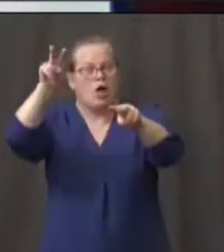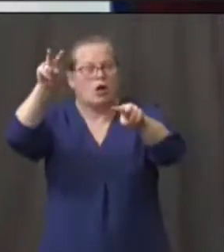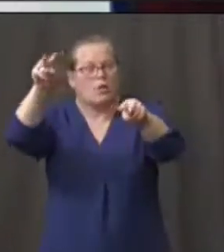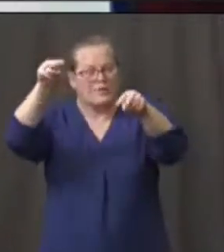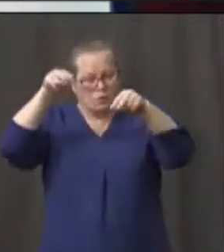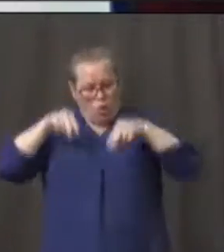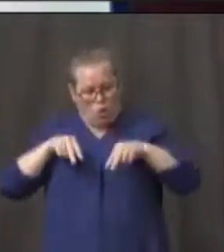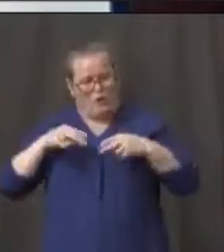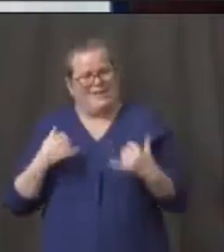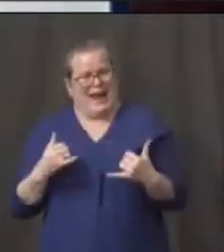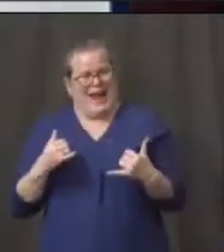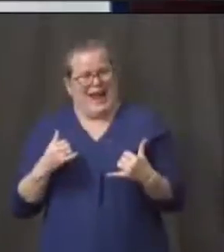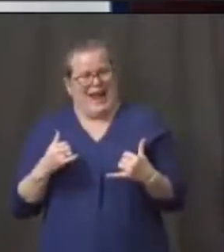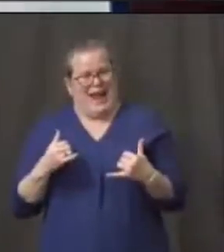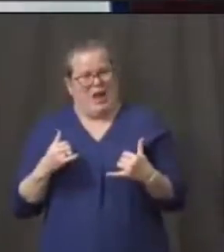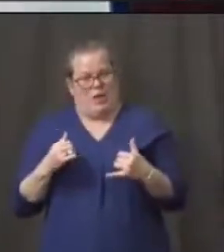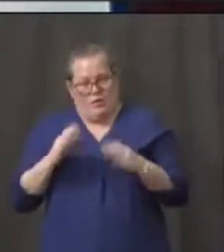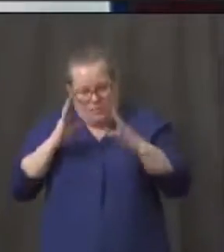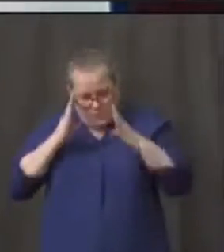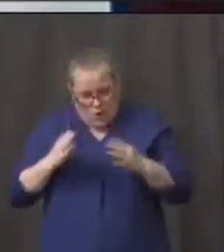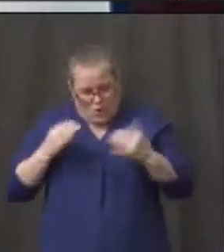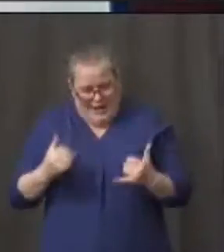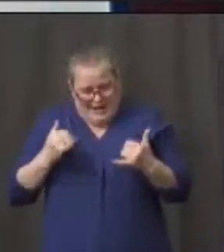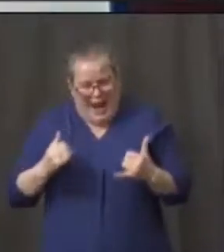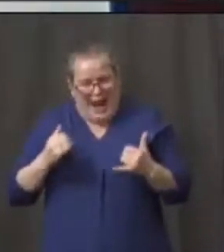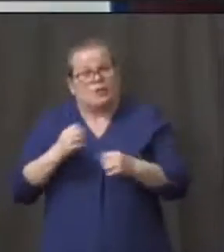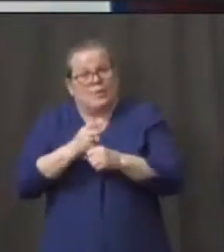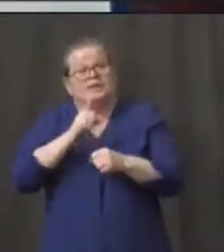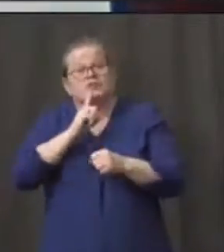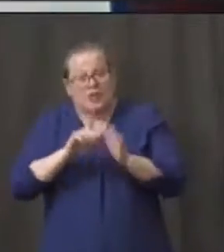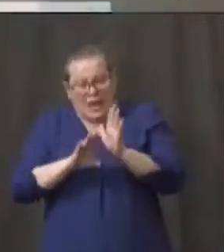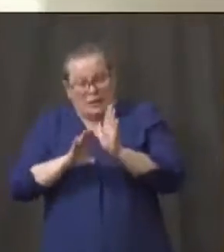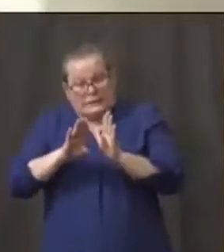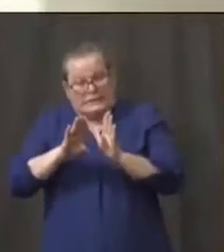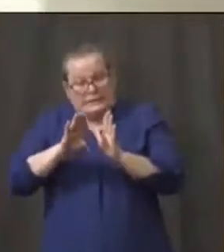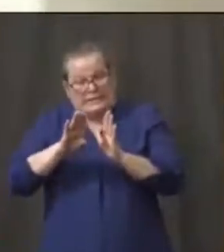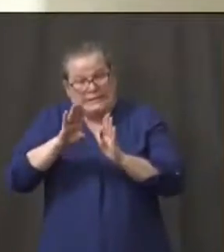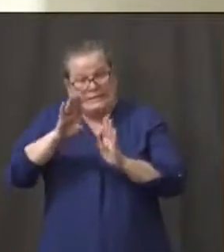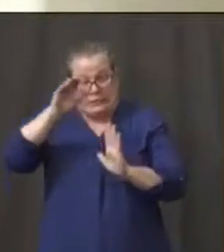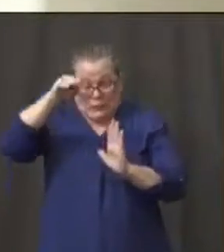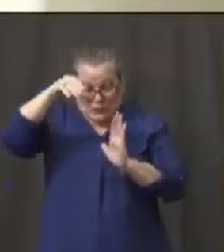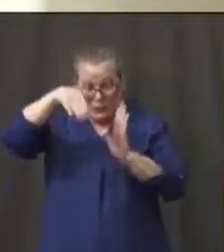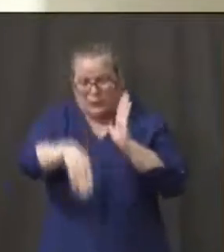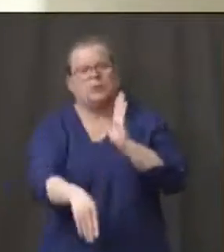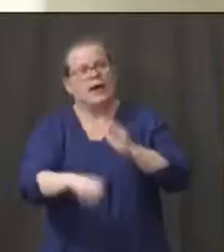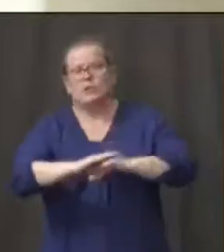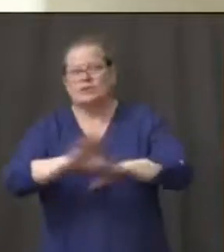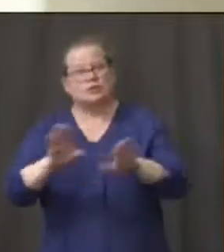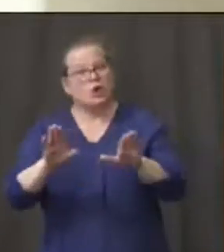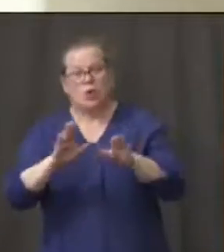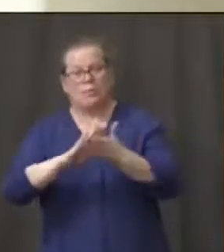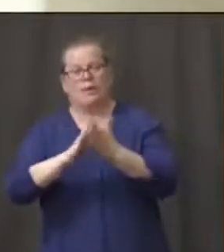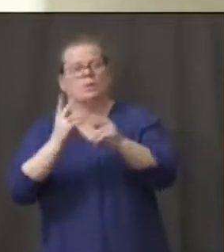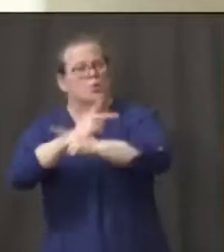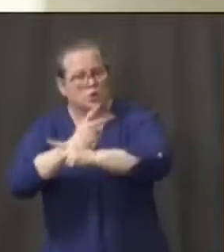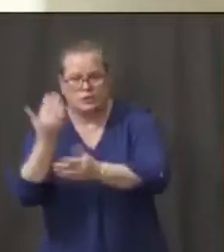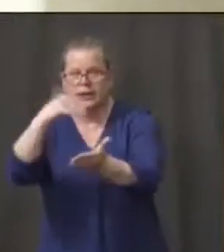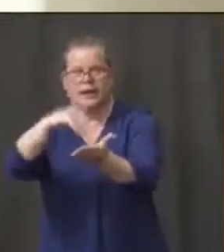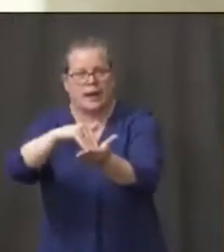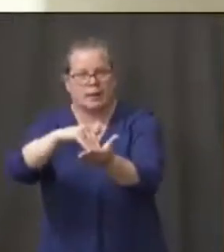don't backslide at all in terms of our fight. This is a question for Governor and Josh.